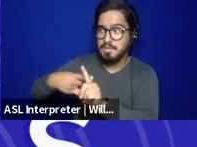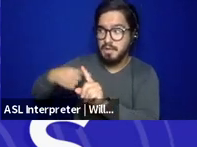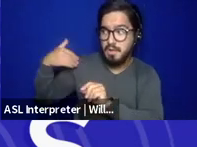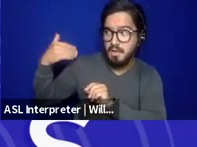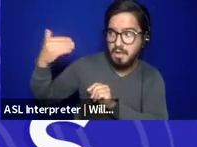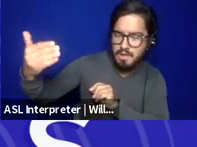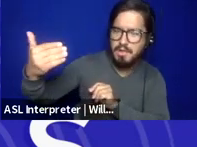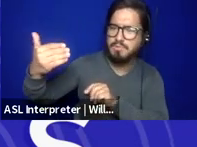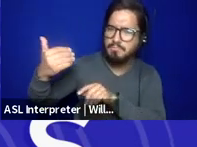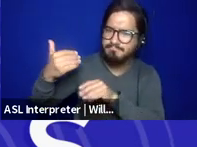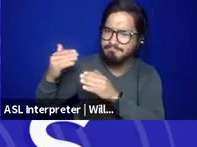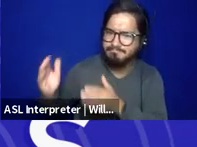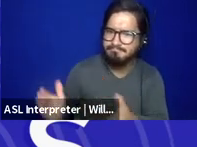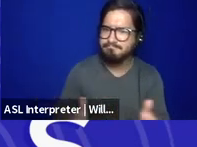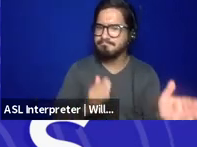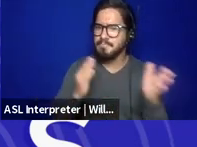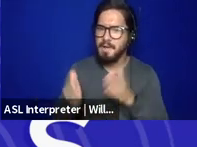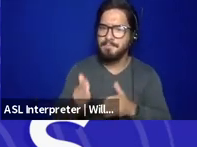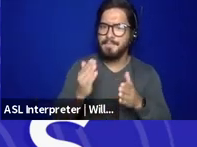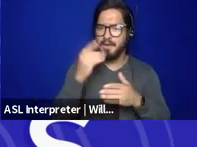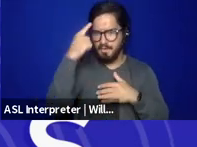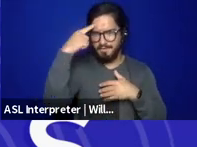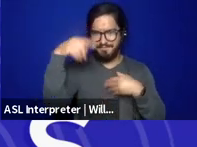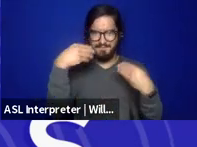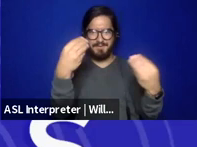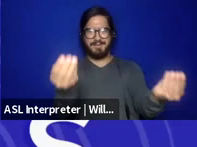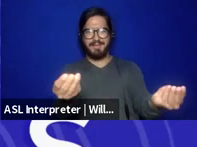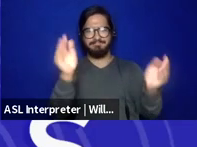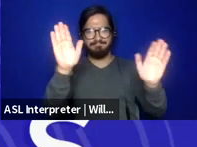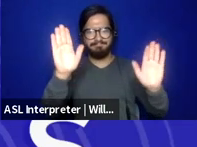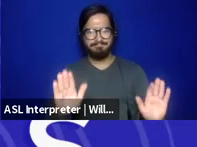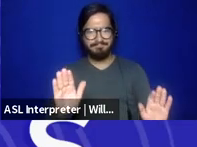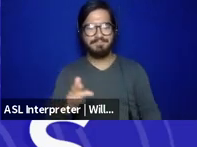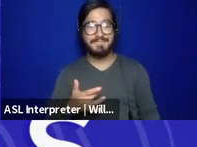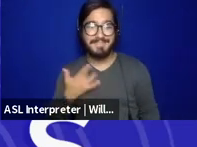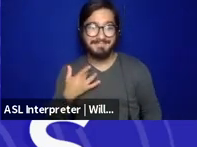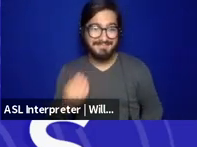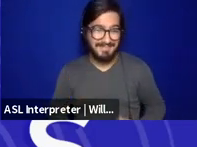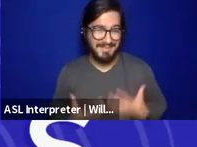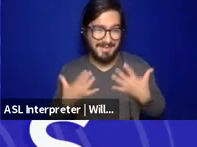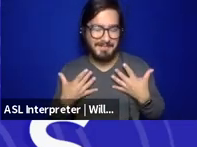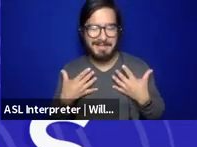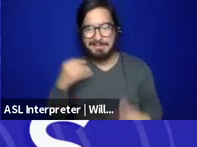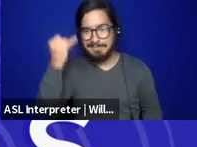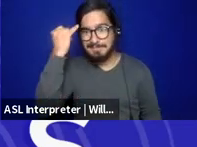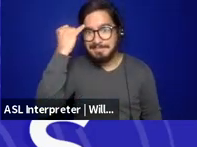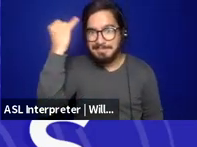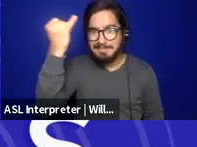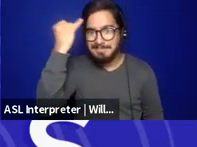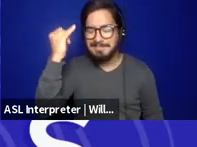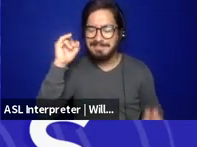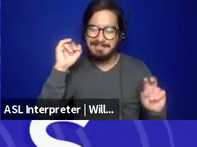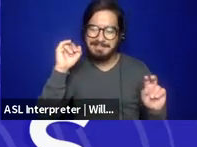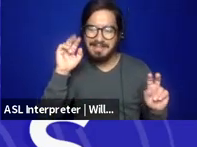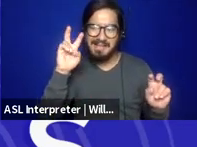this series for you all. And we were really, we were inspired by resisting this idea of return to normal that